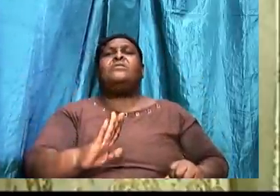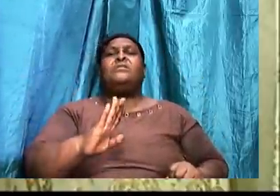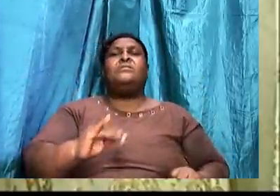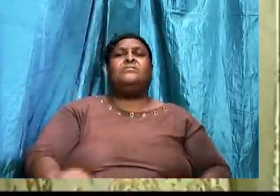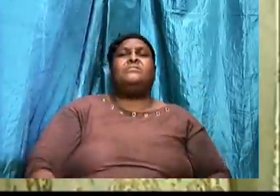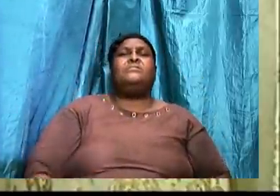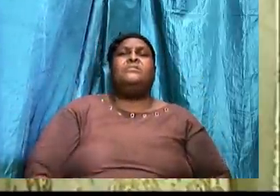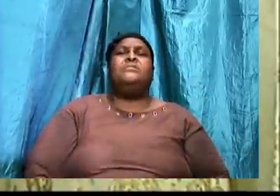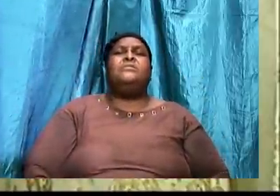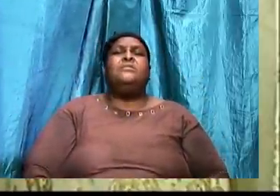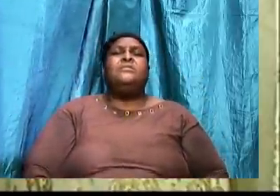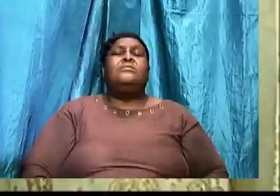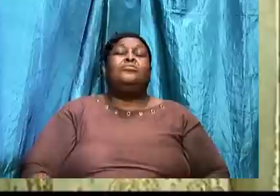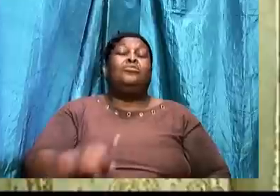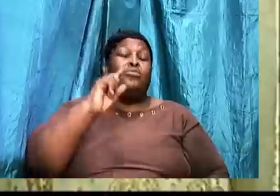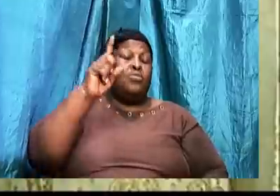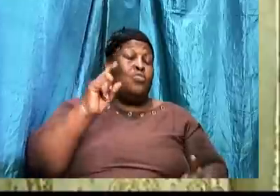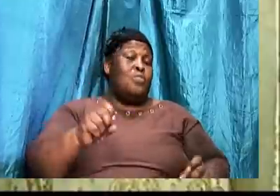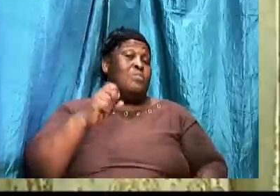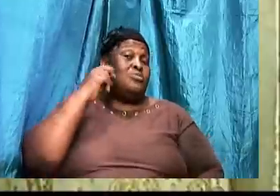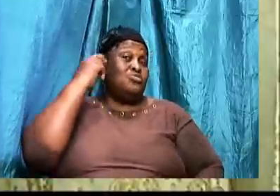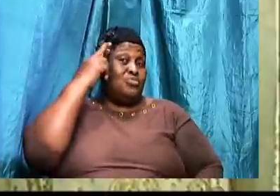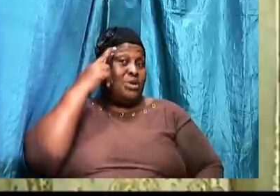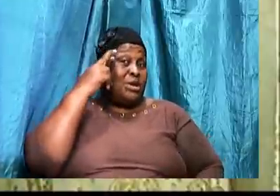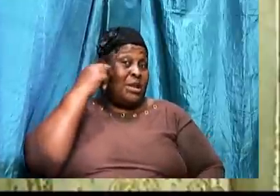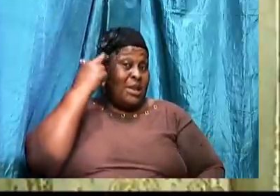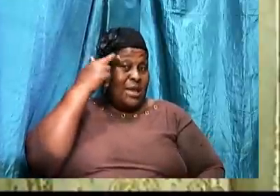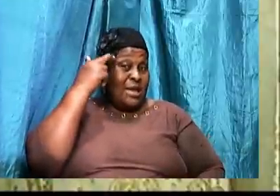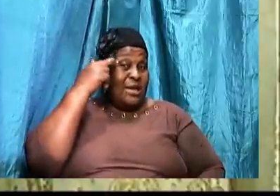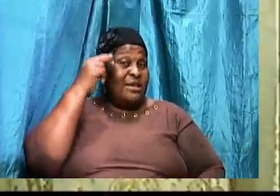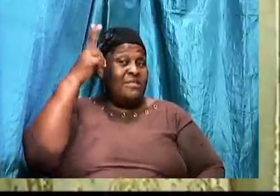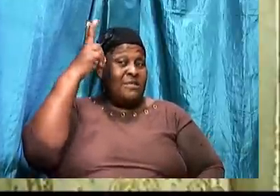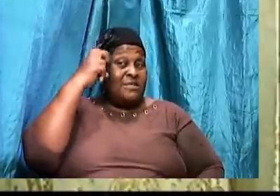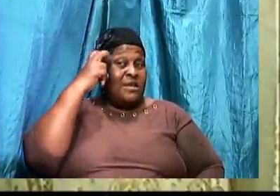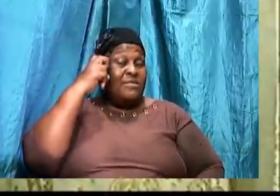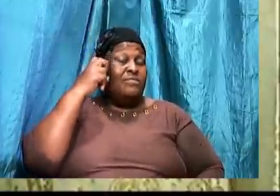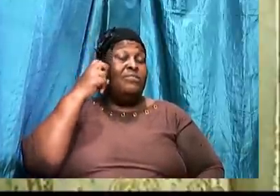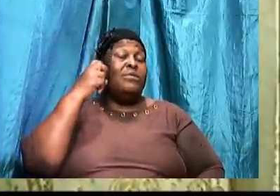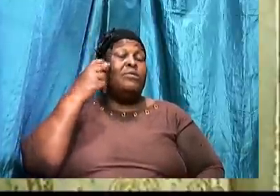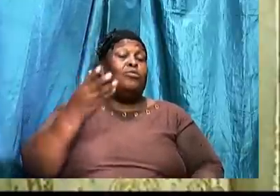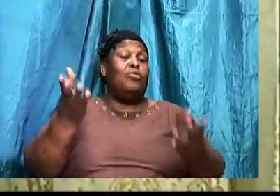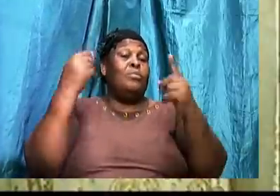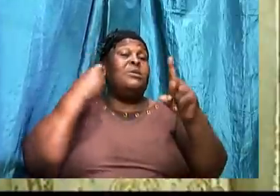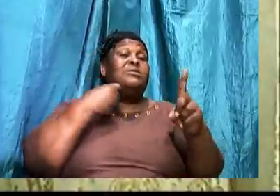You must realize that this adversary will attack your identity.